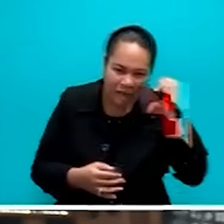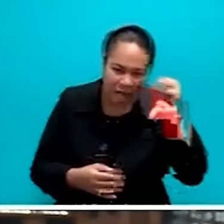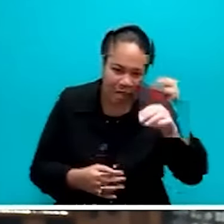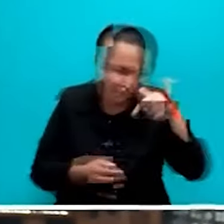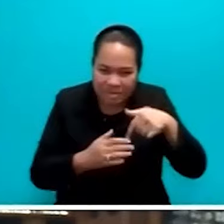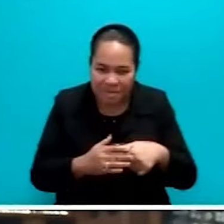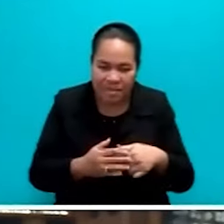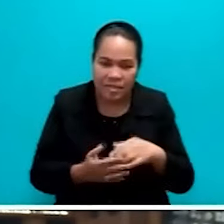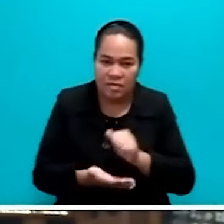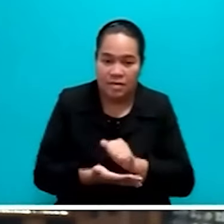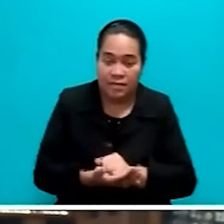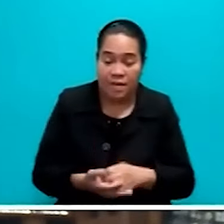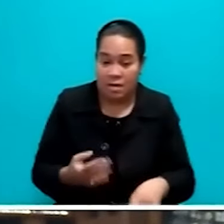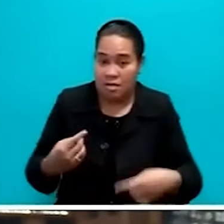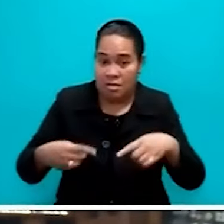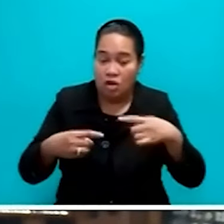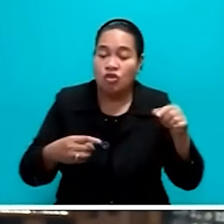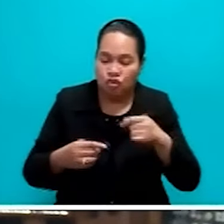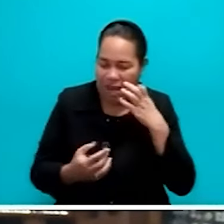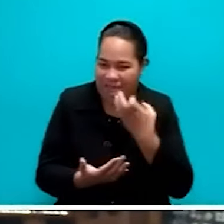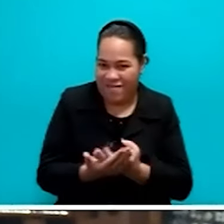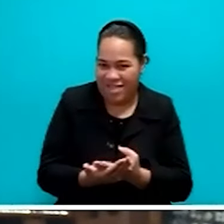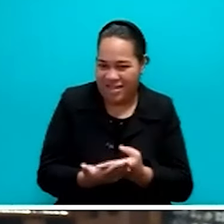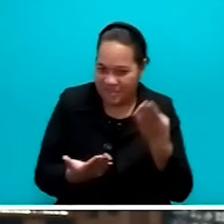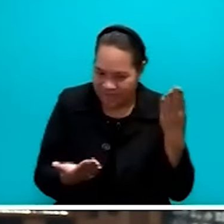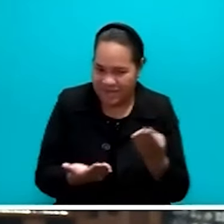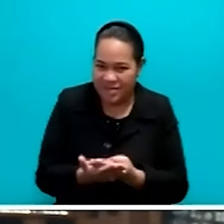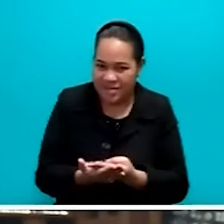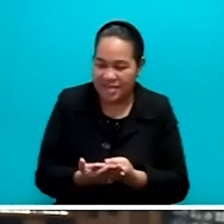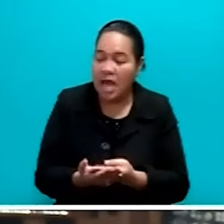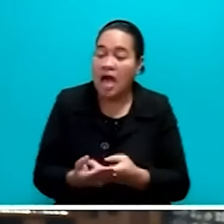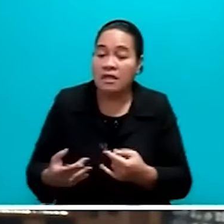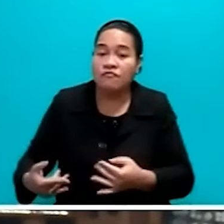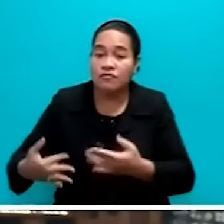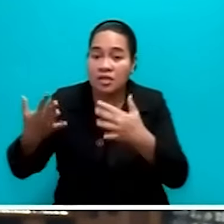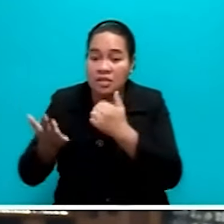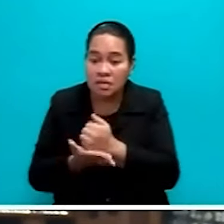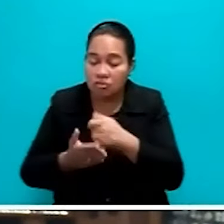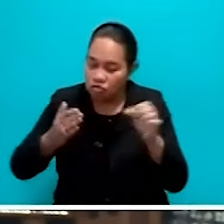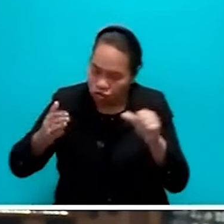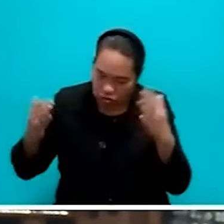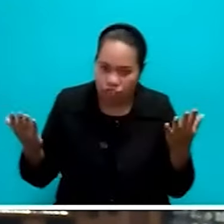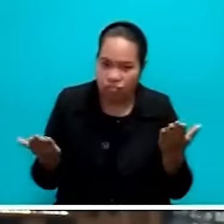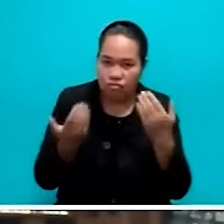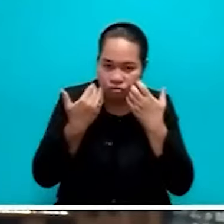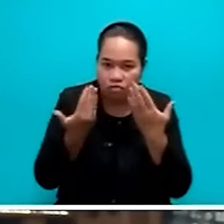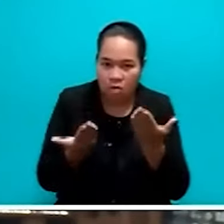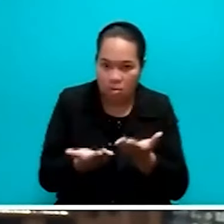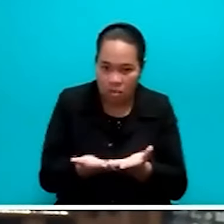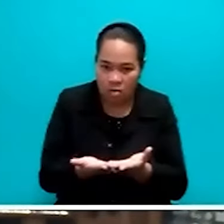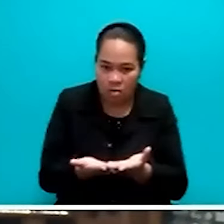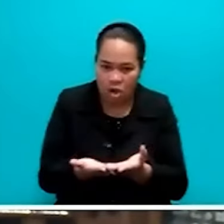debate should be evidence-based, supported by facts and figures from credible sources, rather